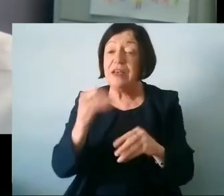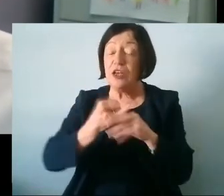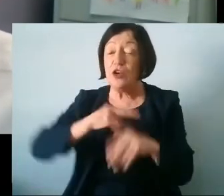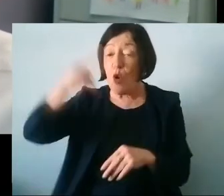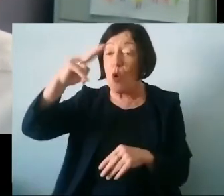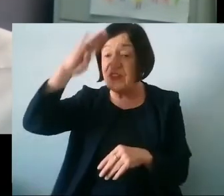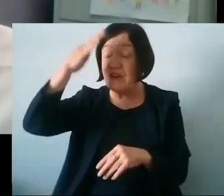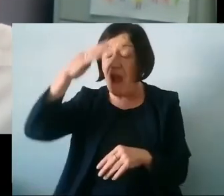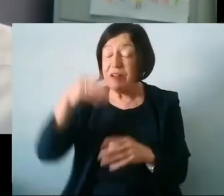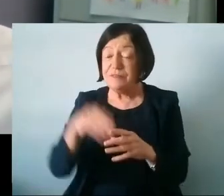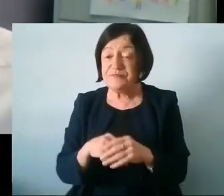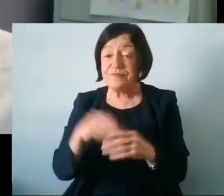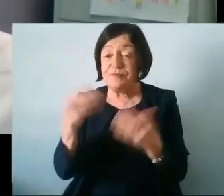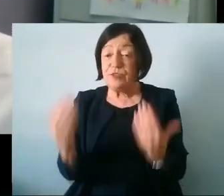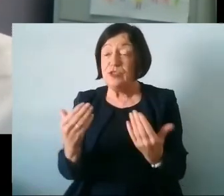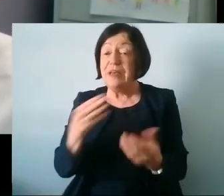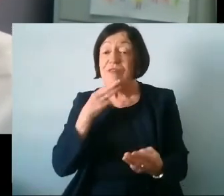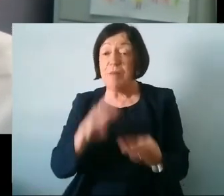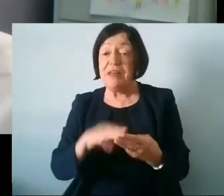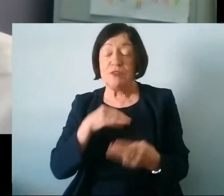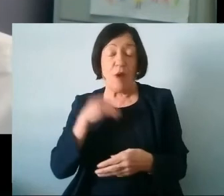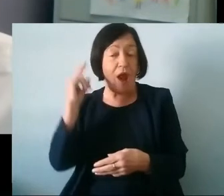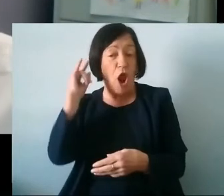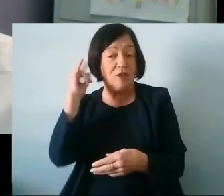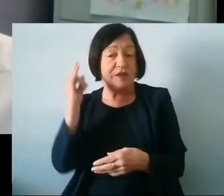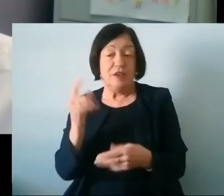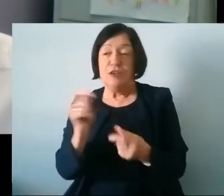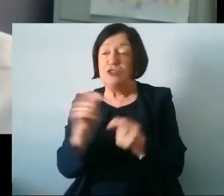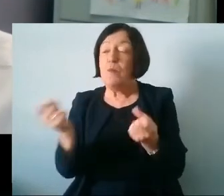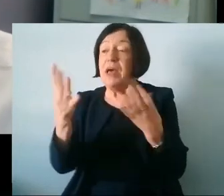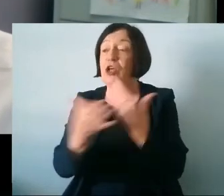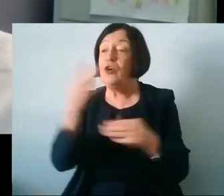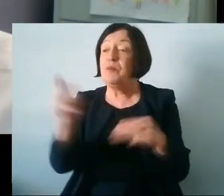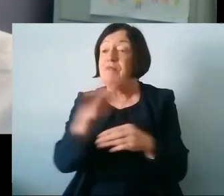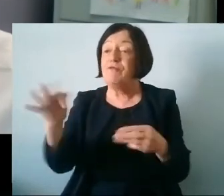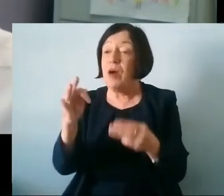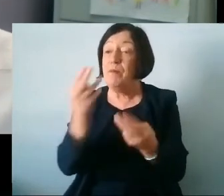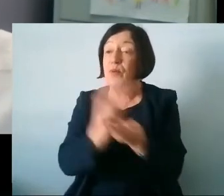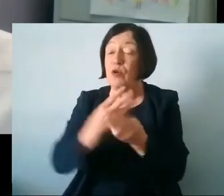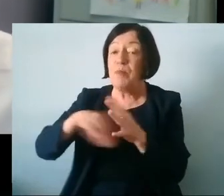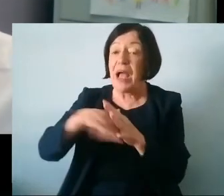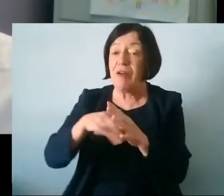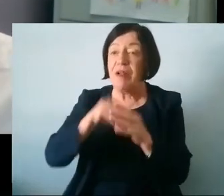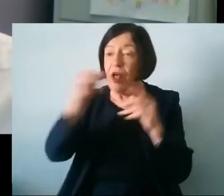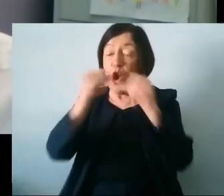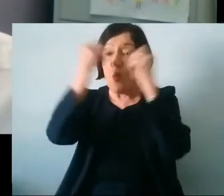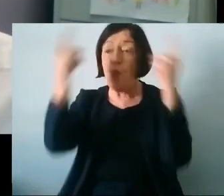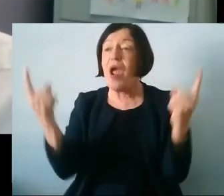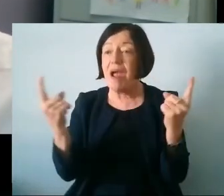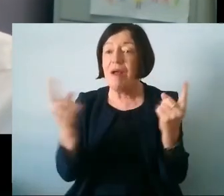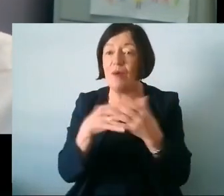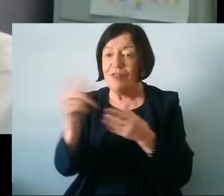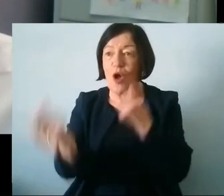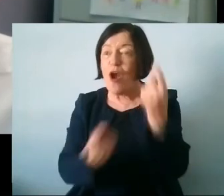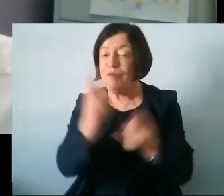and uh at the moment the message we heard was that uh too many young people from disadvantaged communities are not even aware of what those opportunities